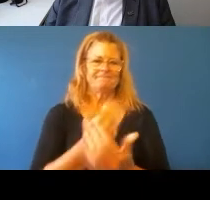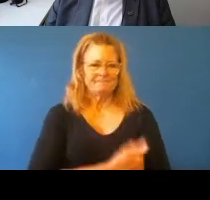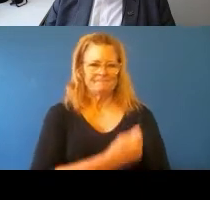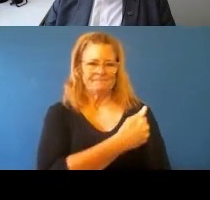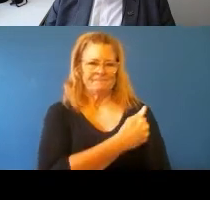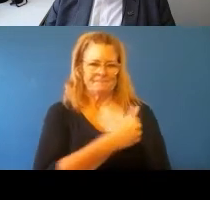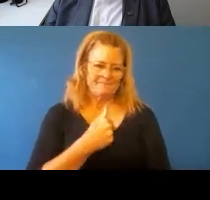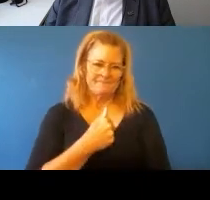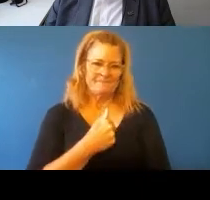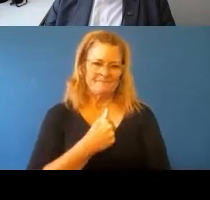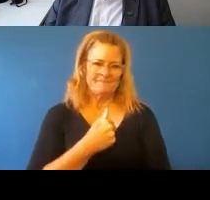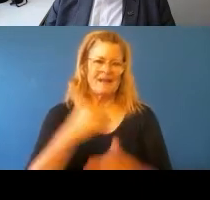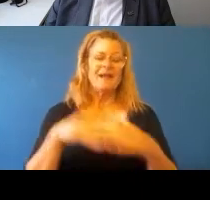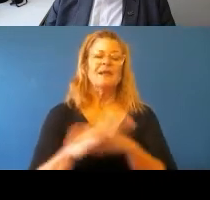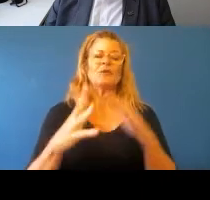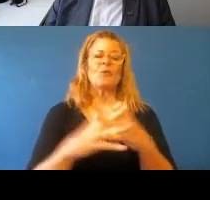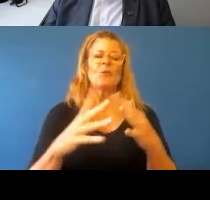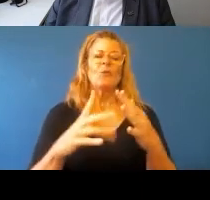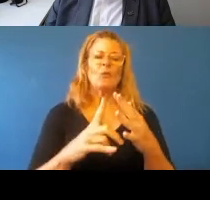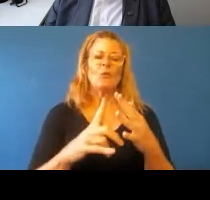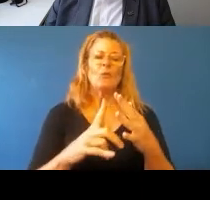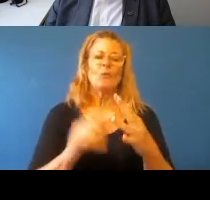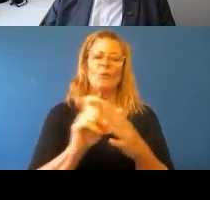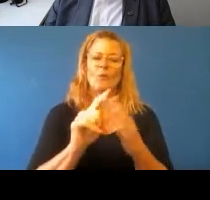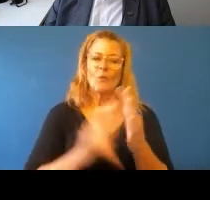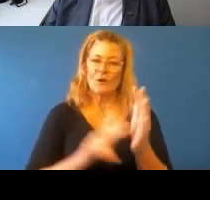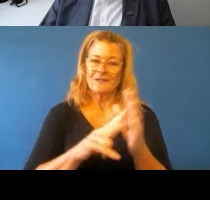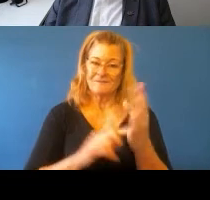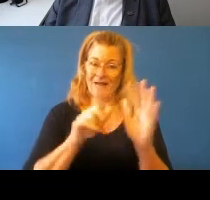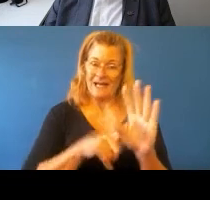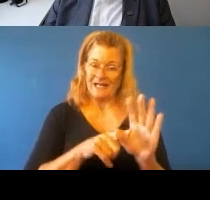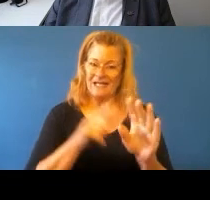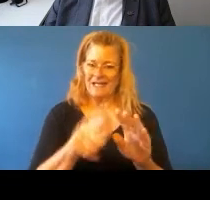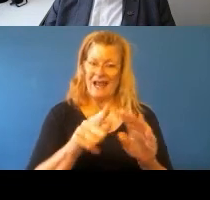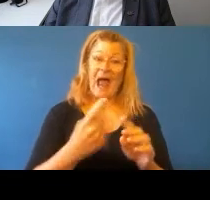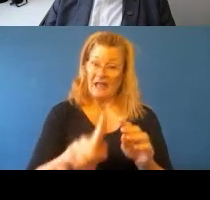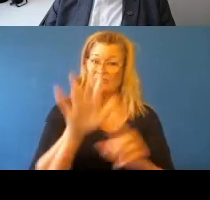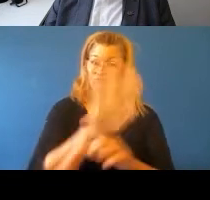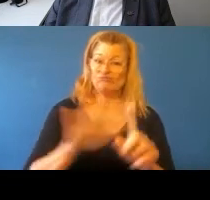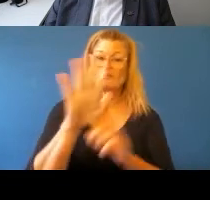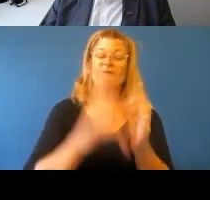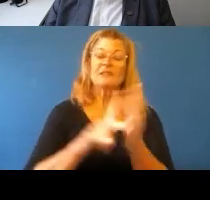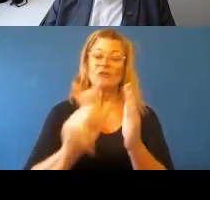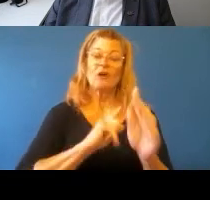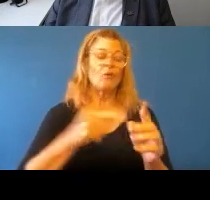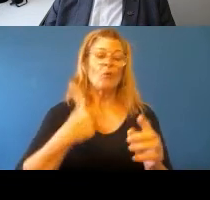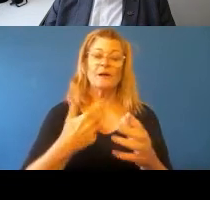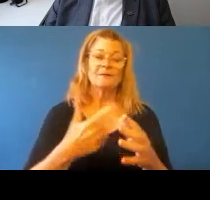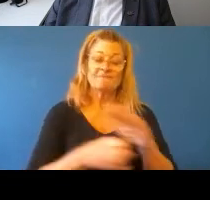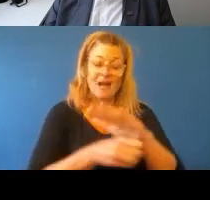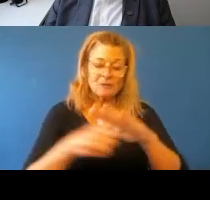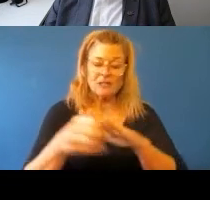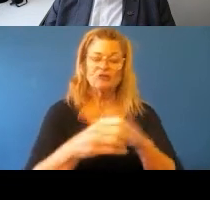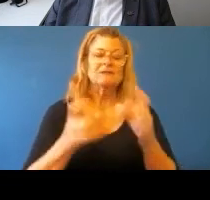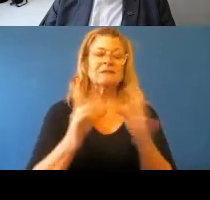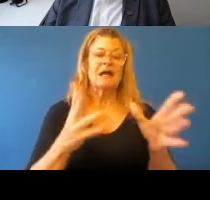been doing in London Mall in particular, but now it's breaching out across the state has been founded on that. It's also been, and we've learned this along